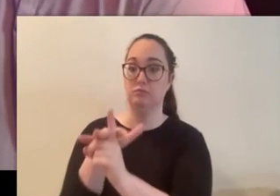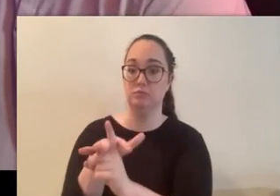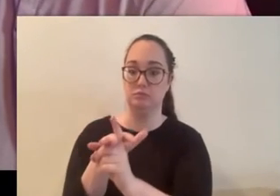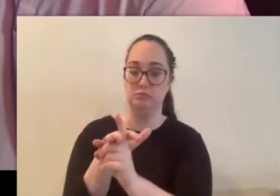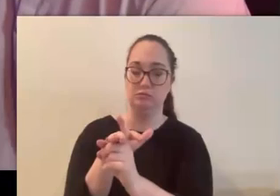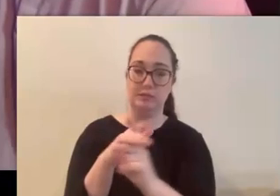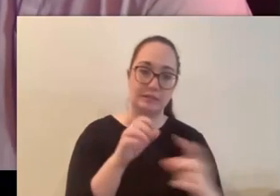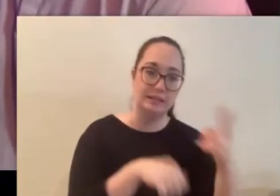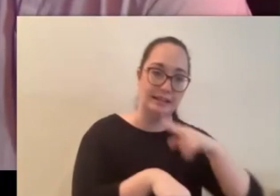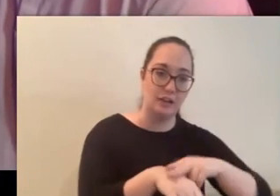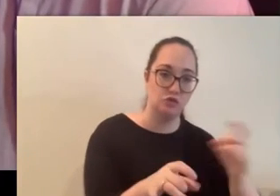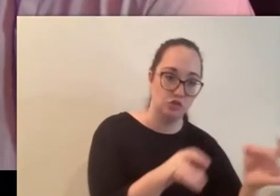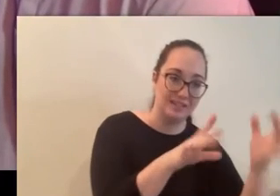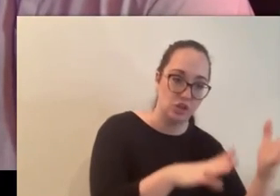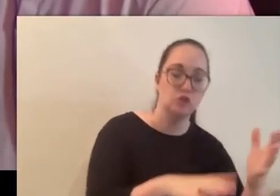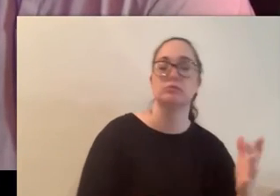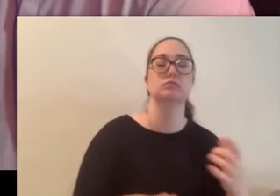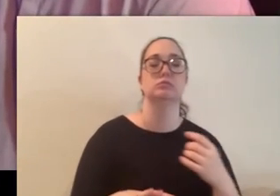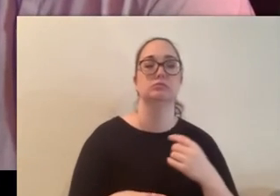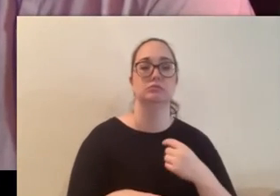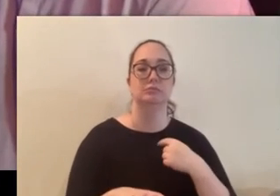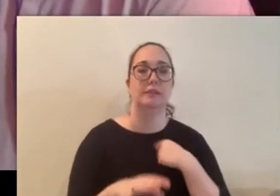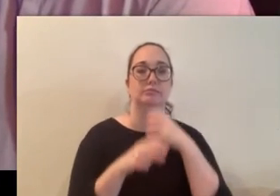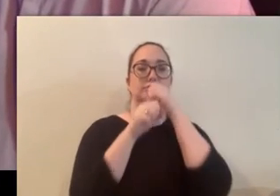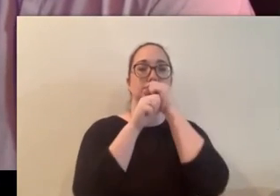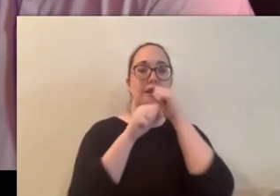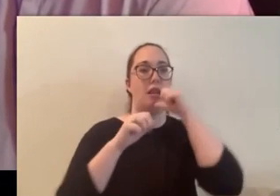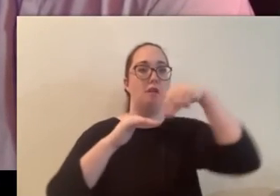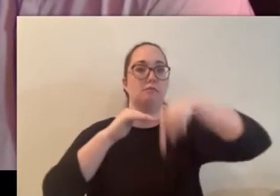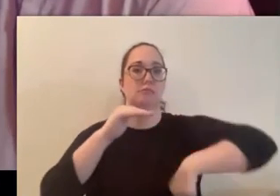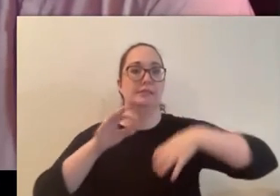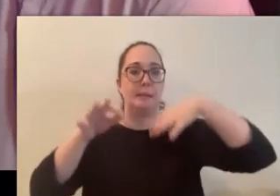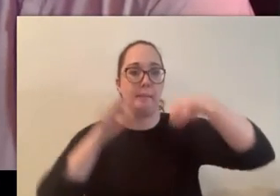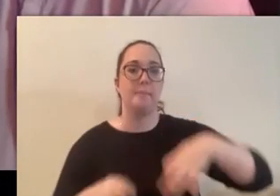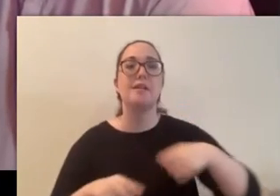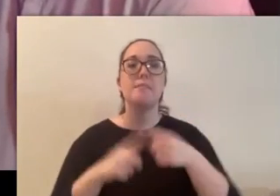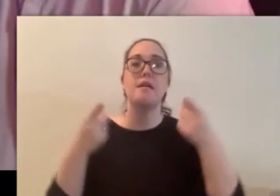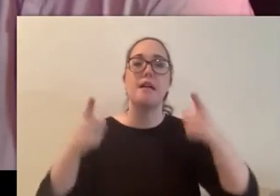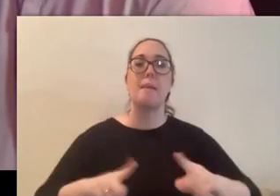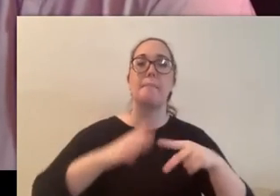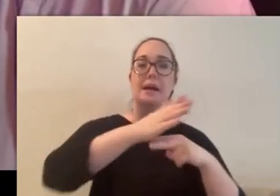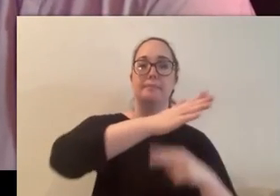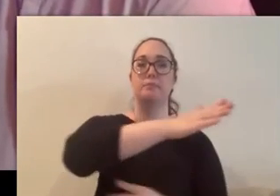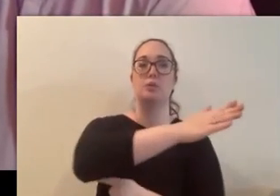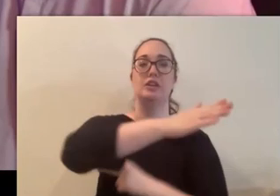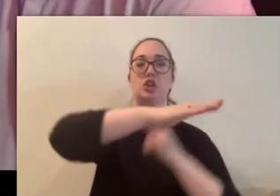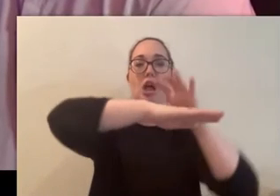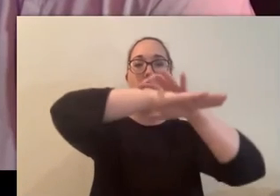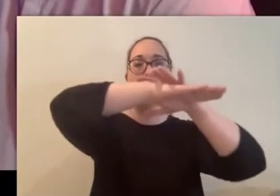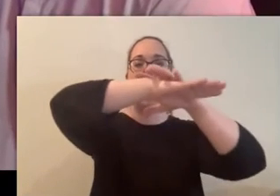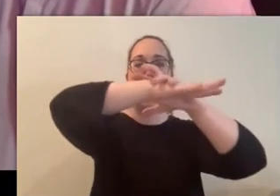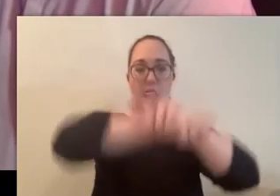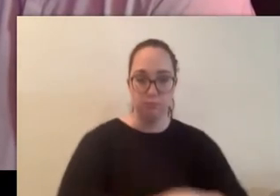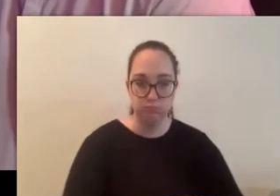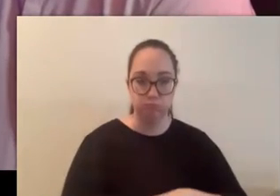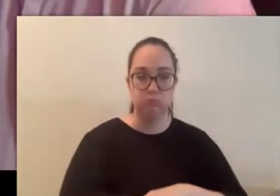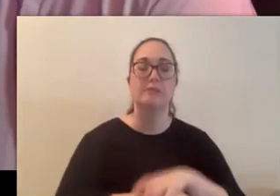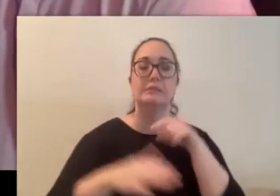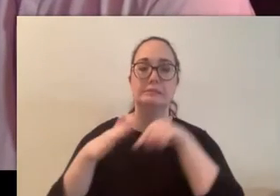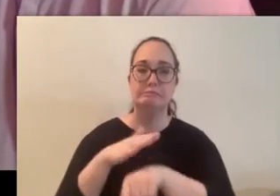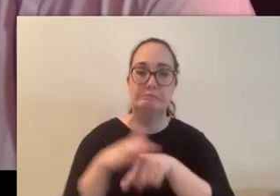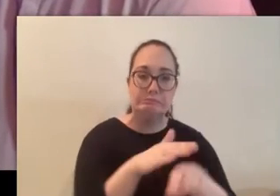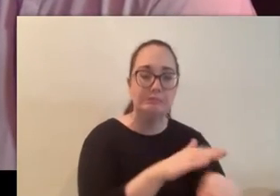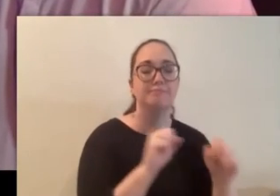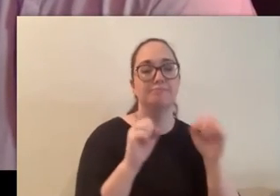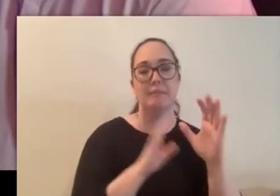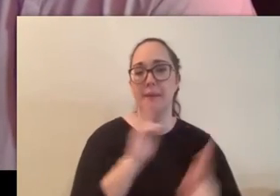not a spoiler because we'll do mothman eventually is the fact that there's a big bridge that collapsed and killed a lot of people mothman was seen a lot before that